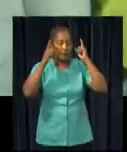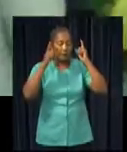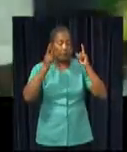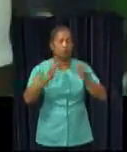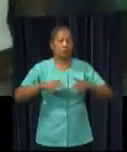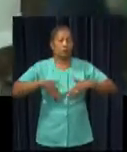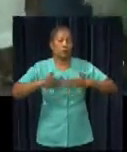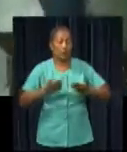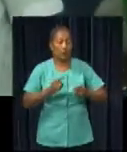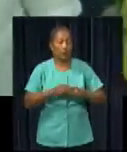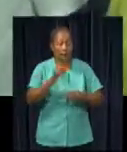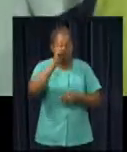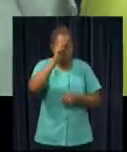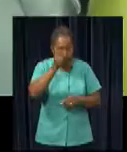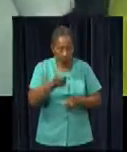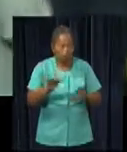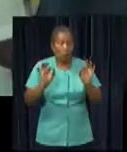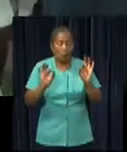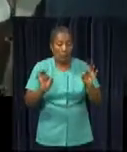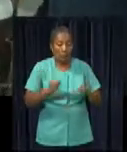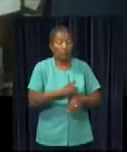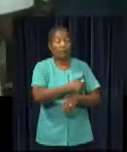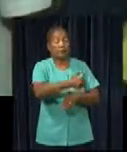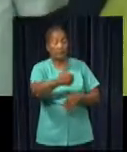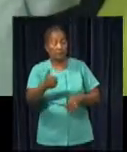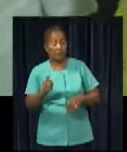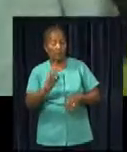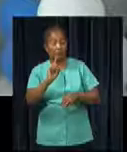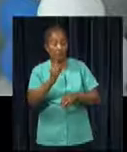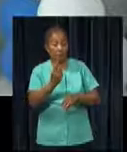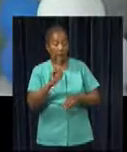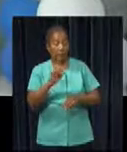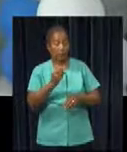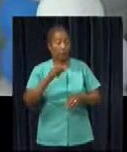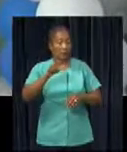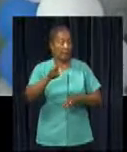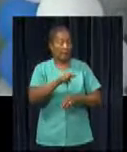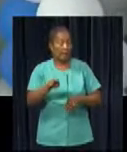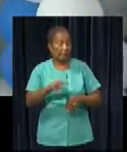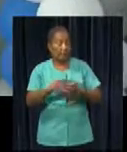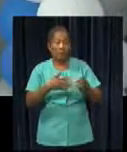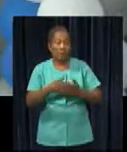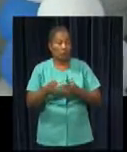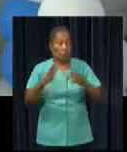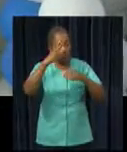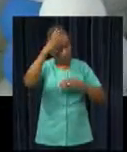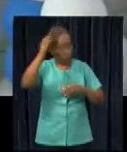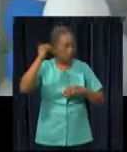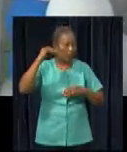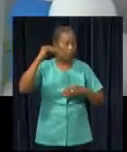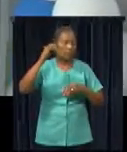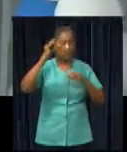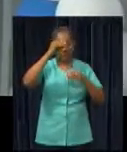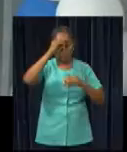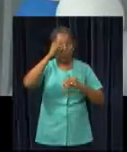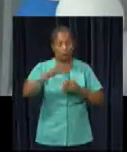respects the dignity of every individual, regardless of race, sex, status and religion.